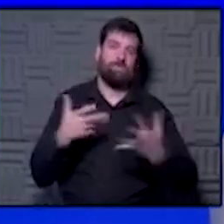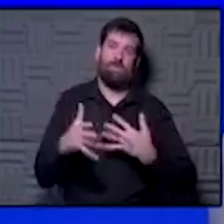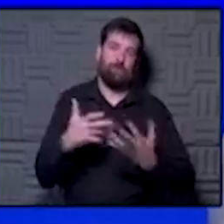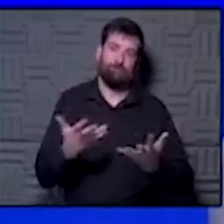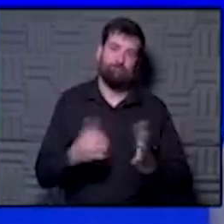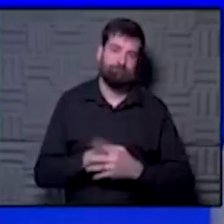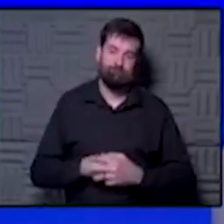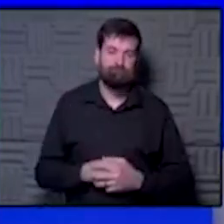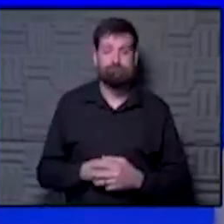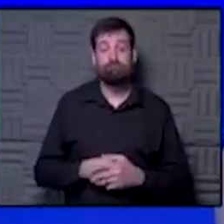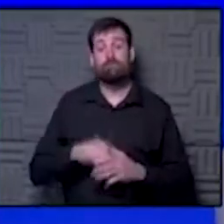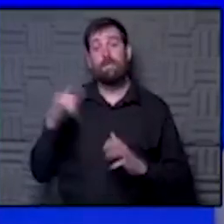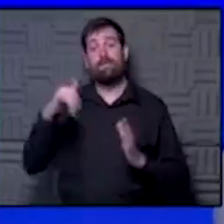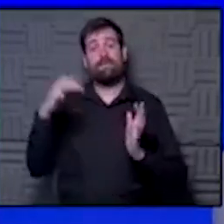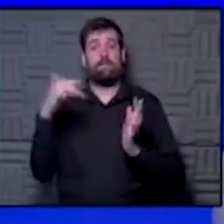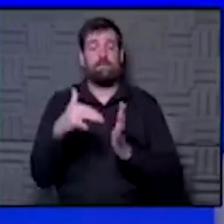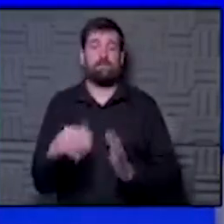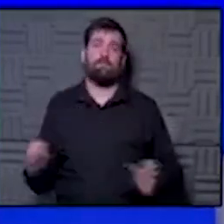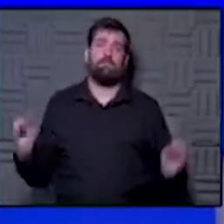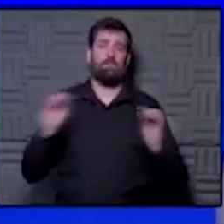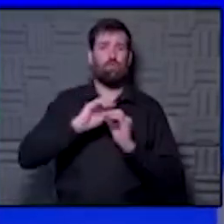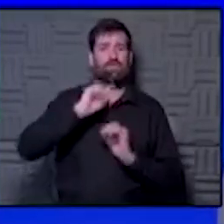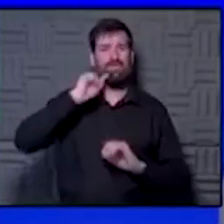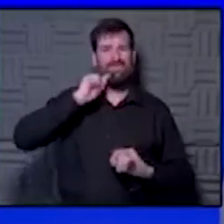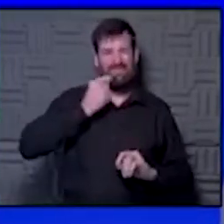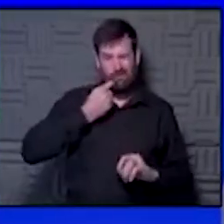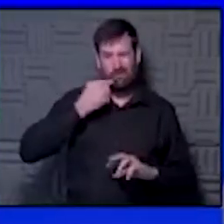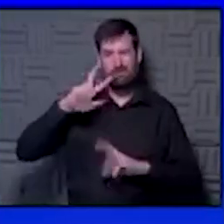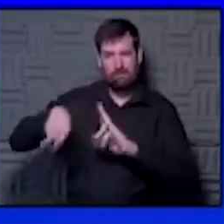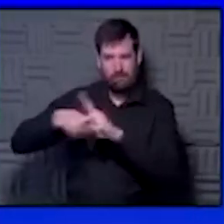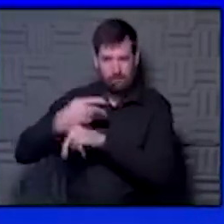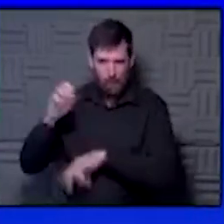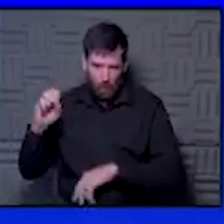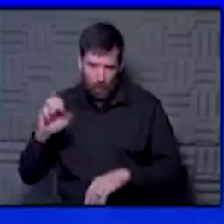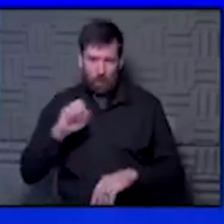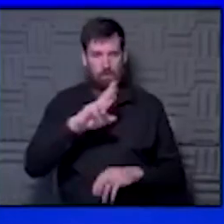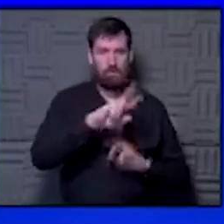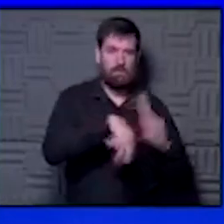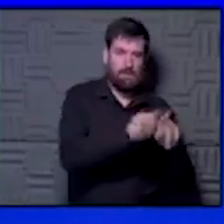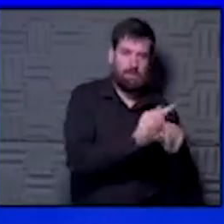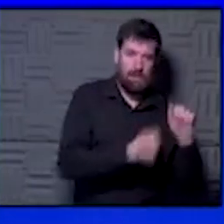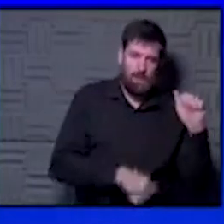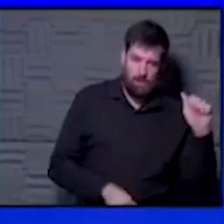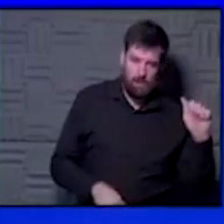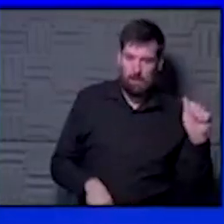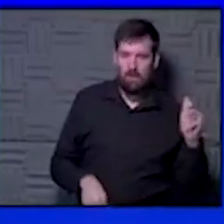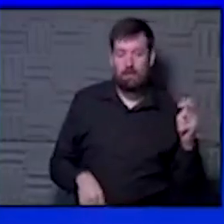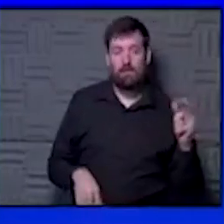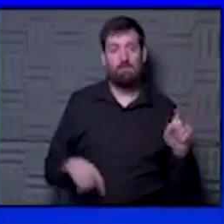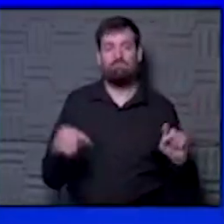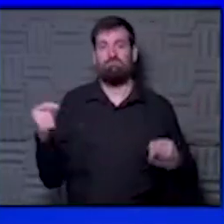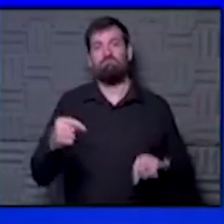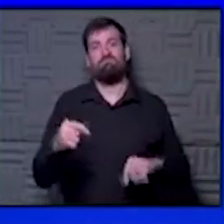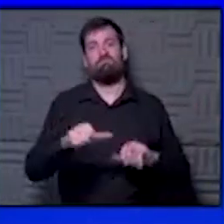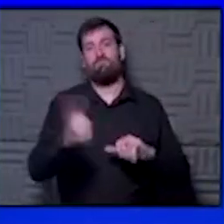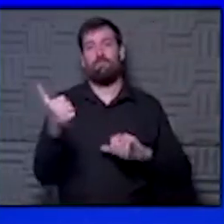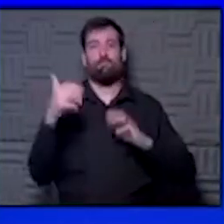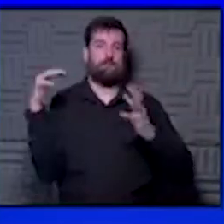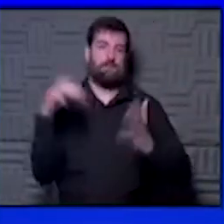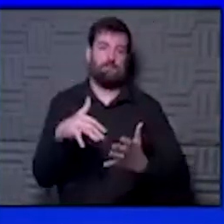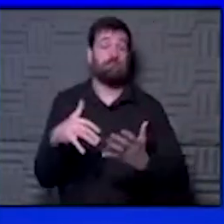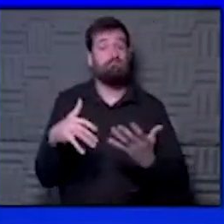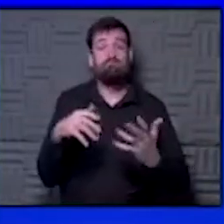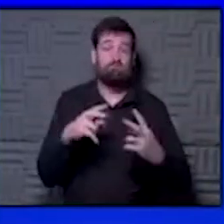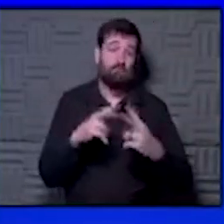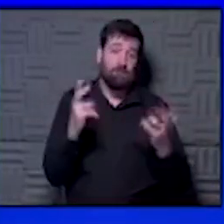In that analysis, there was more severe, I think, in the type O or was it the type A? This is another study. I think it's all